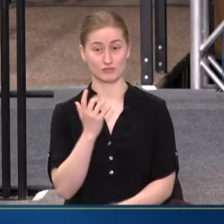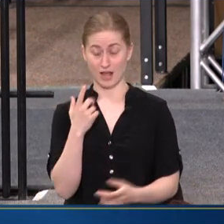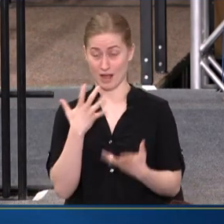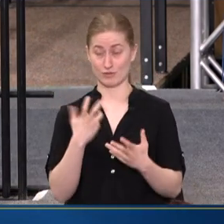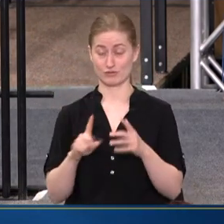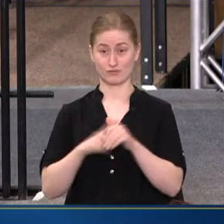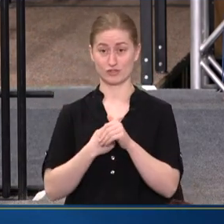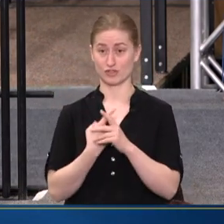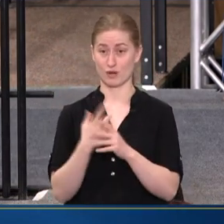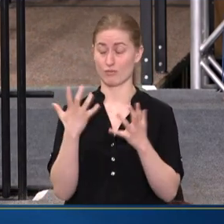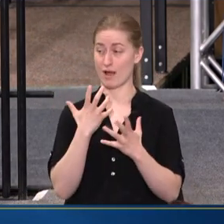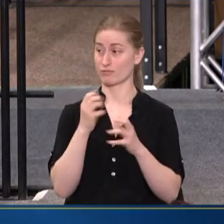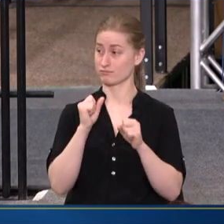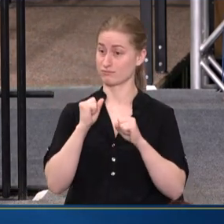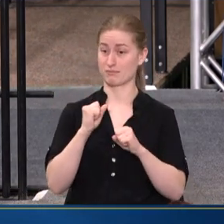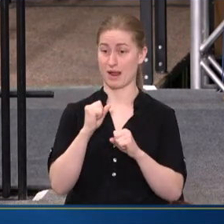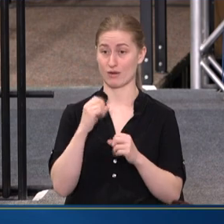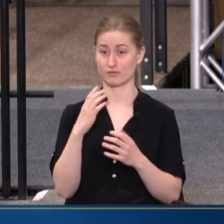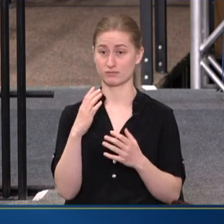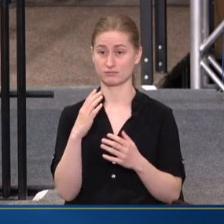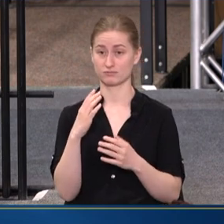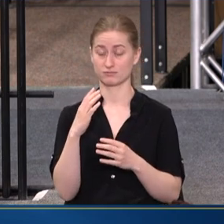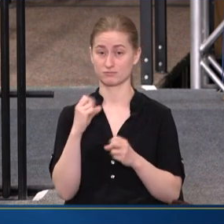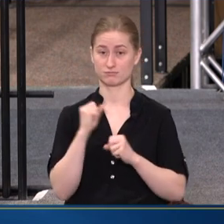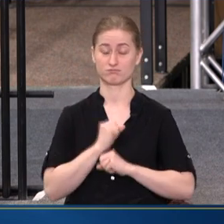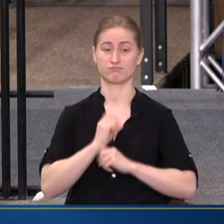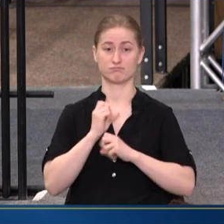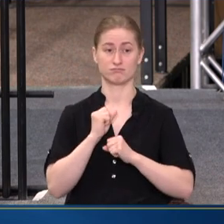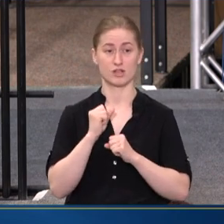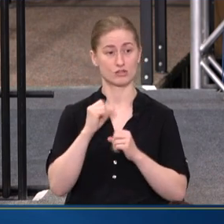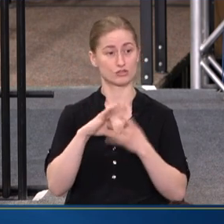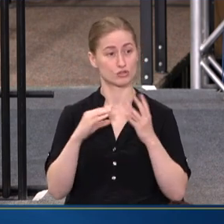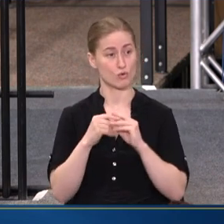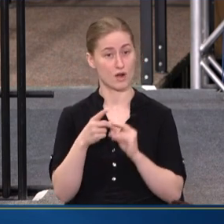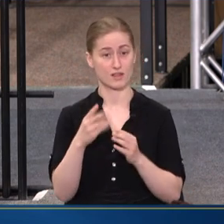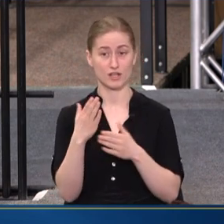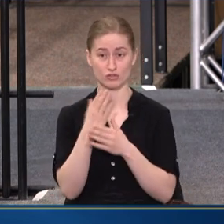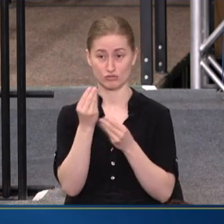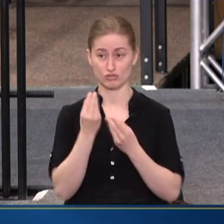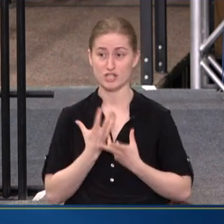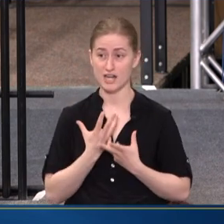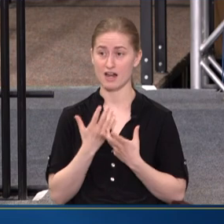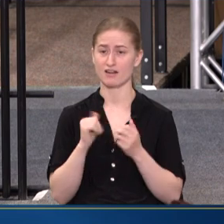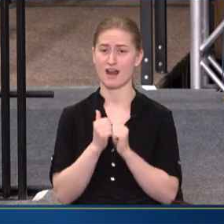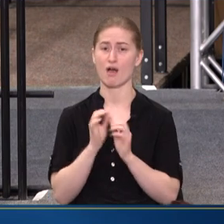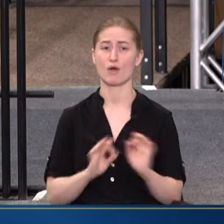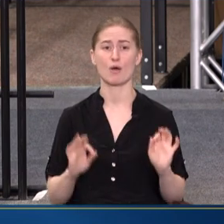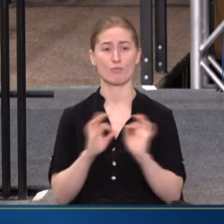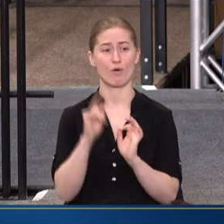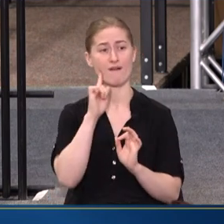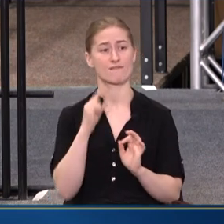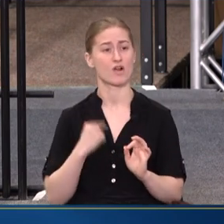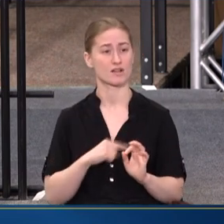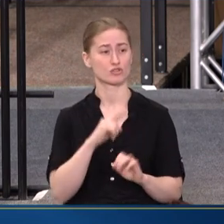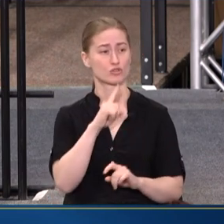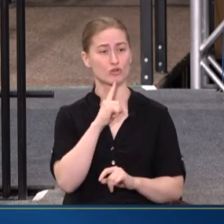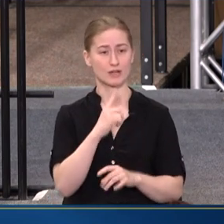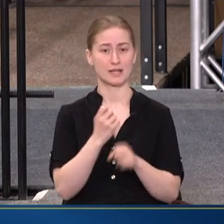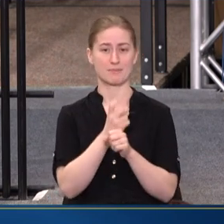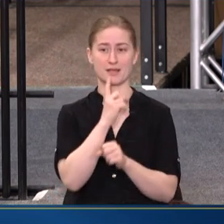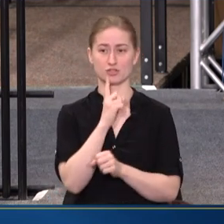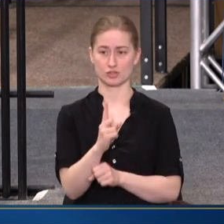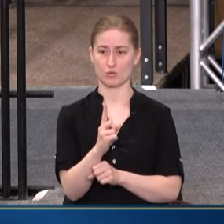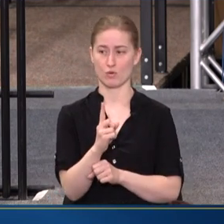THAT YOU SHARED. AND HOW IMPORTANT IT IS TO, FOR US TO REALLY MAKE